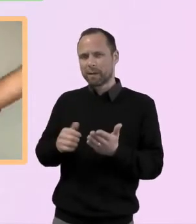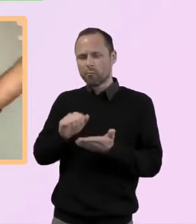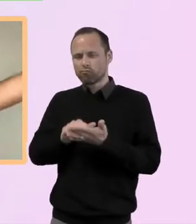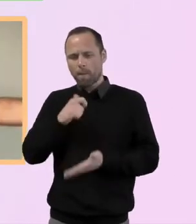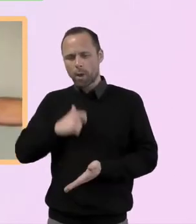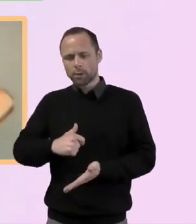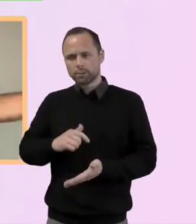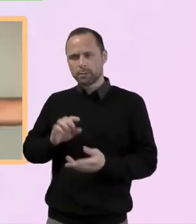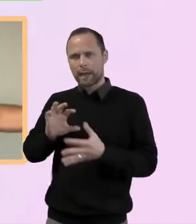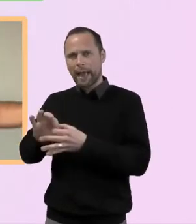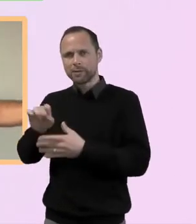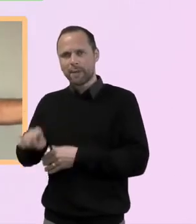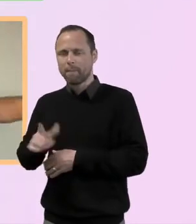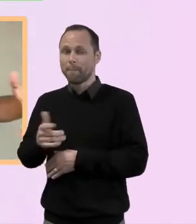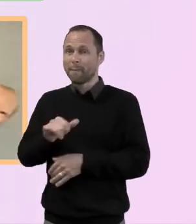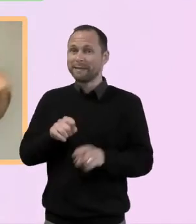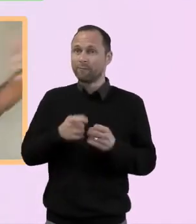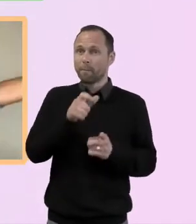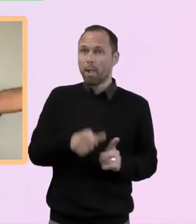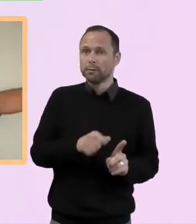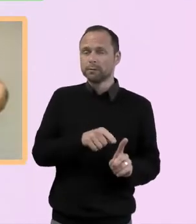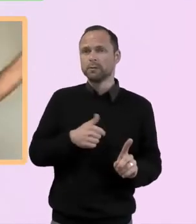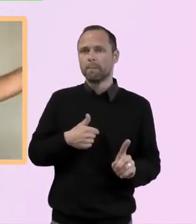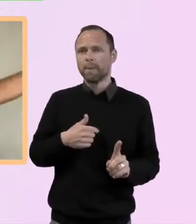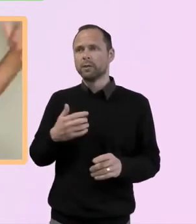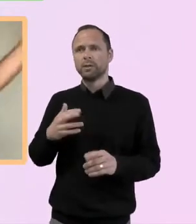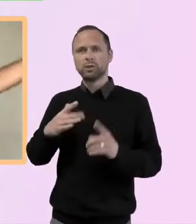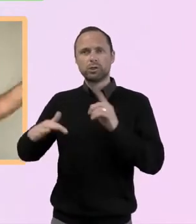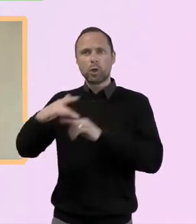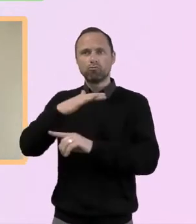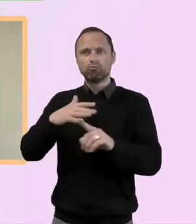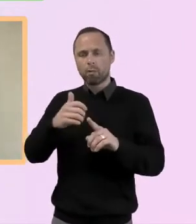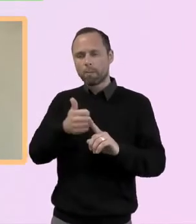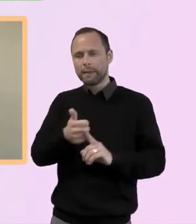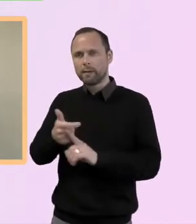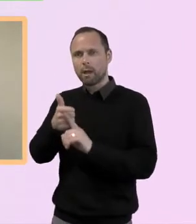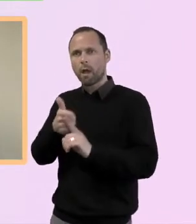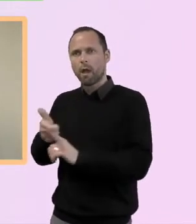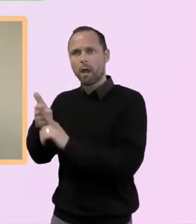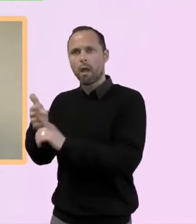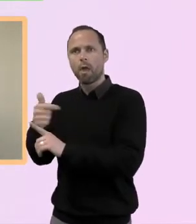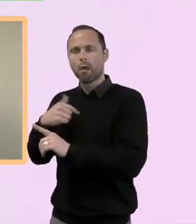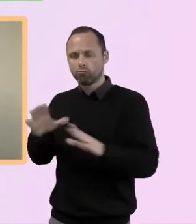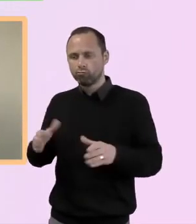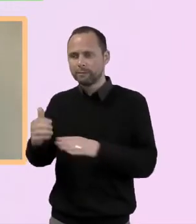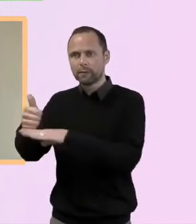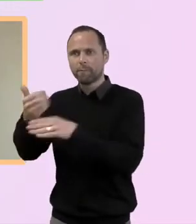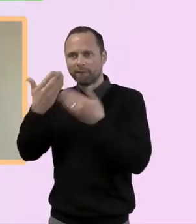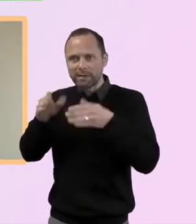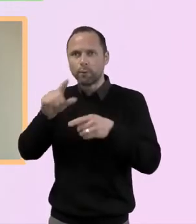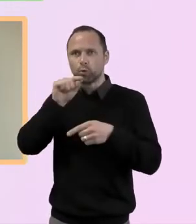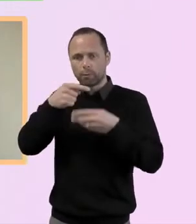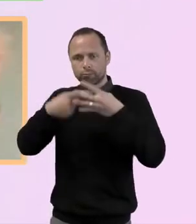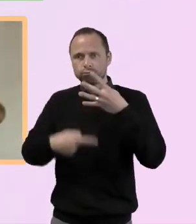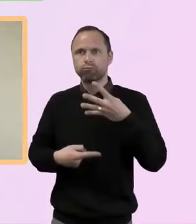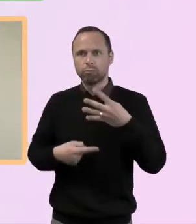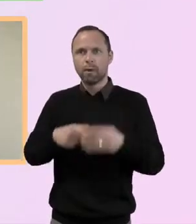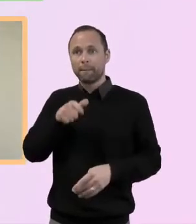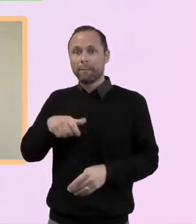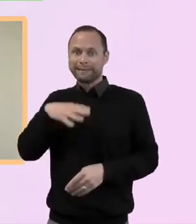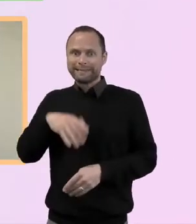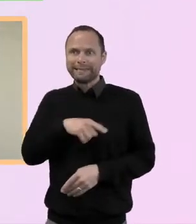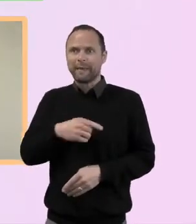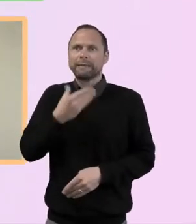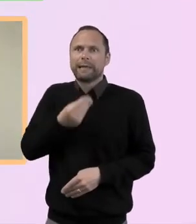desperately a desire. The reason these social media groups grow and flourish and blow up is because people are desperate for that. And again, if we're, sorry,